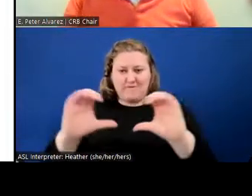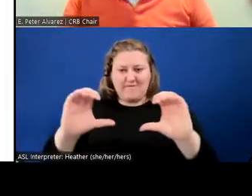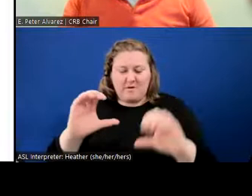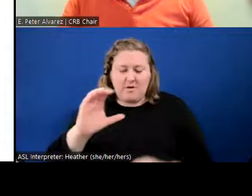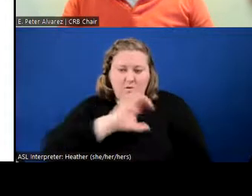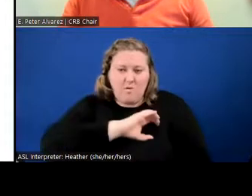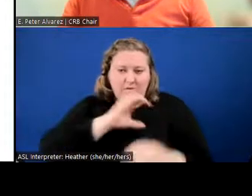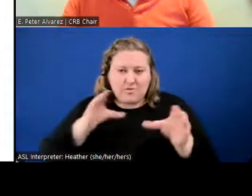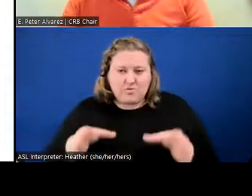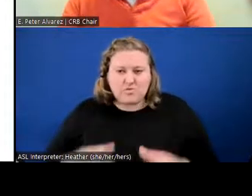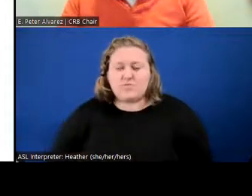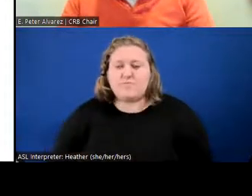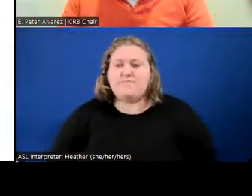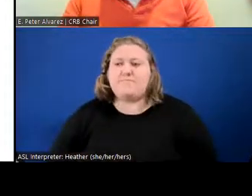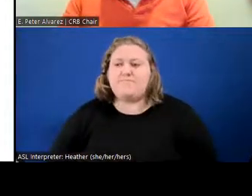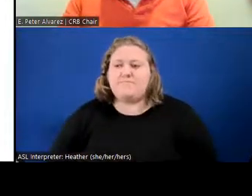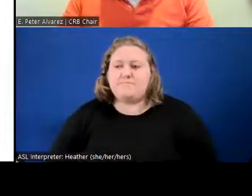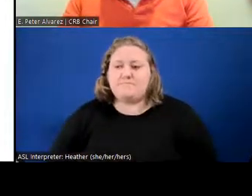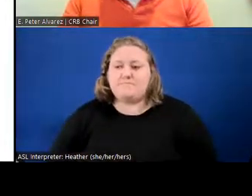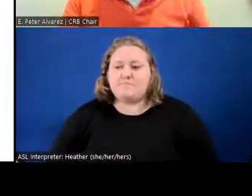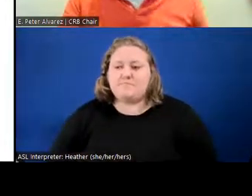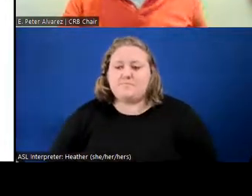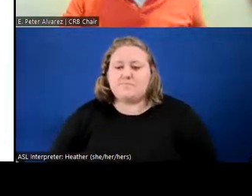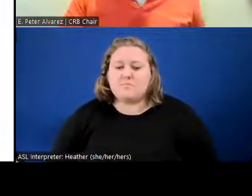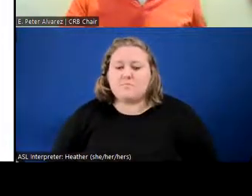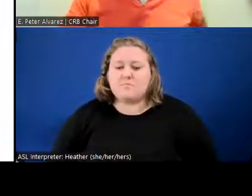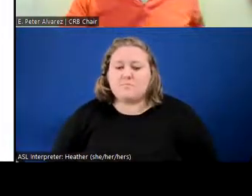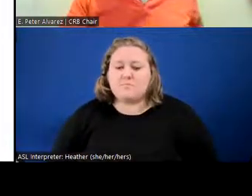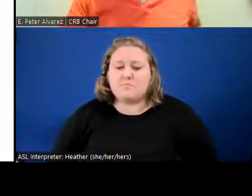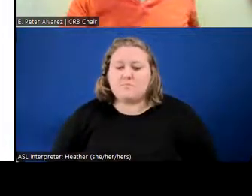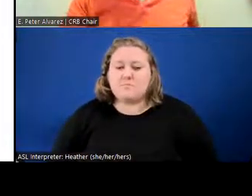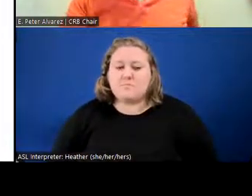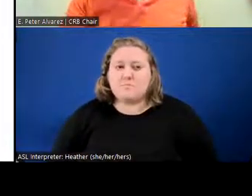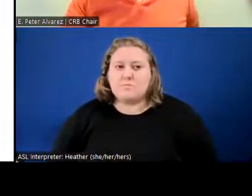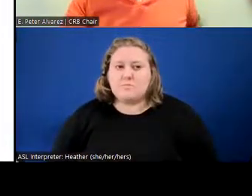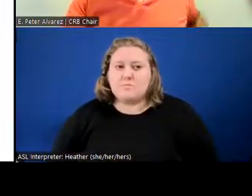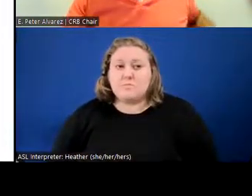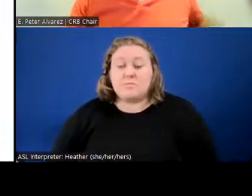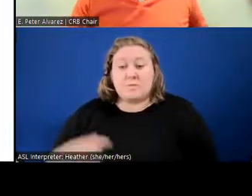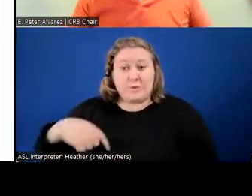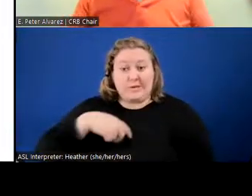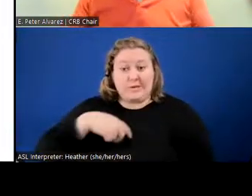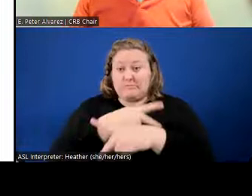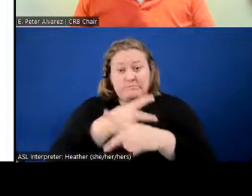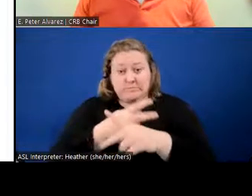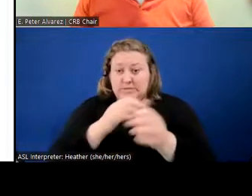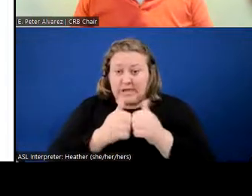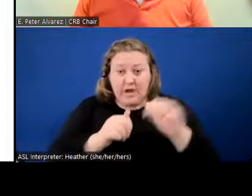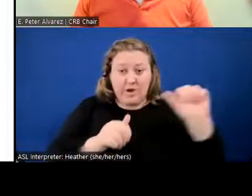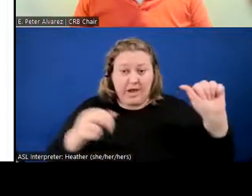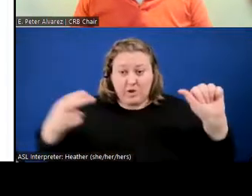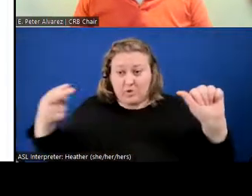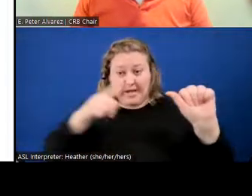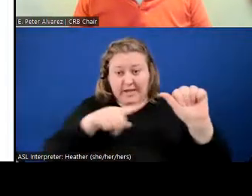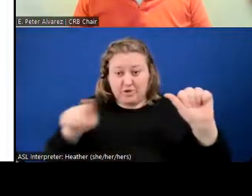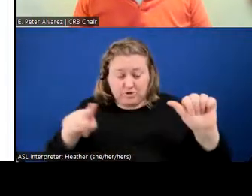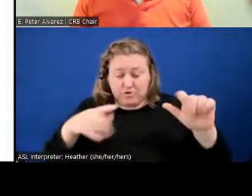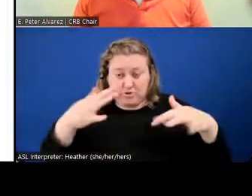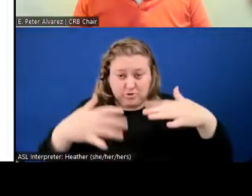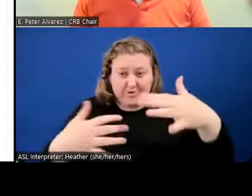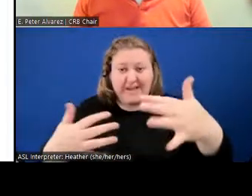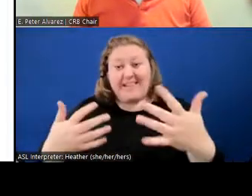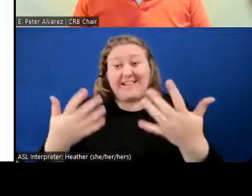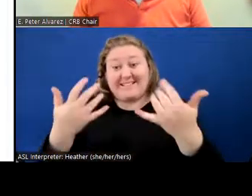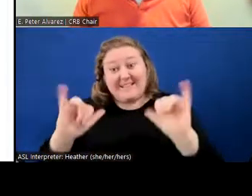And so we are working through how we get through A through H. They're working through how they get through A through H, and that's just the first set. There's another